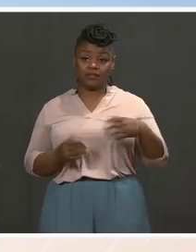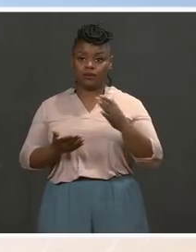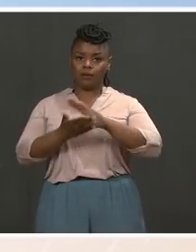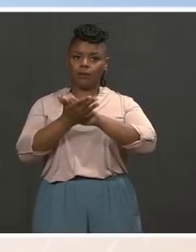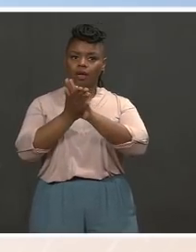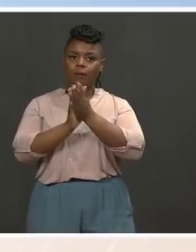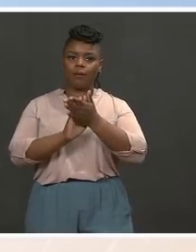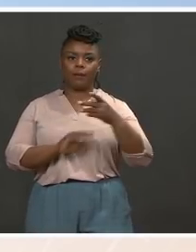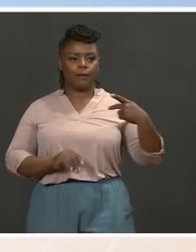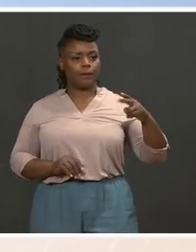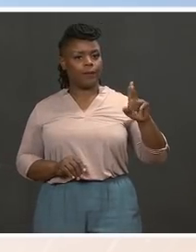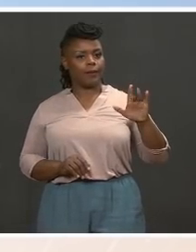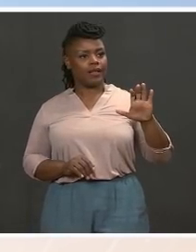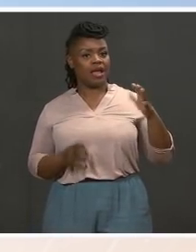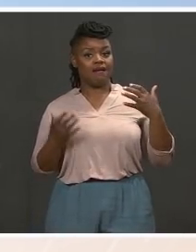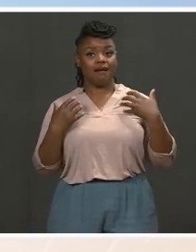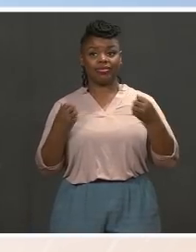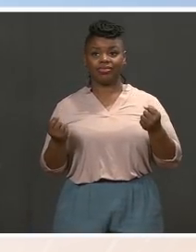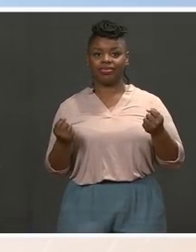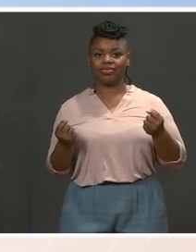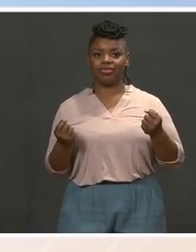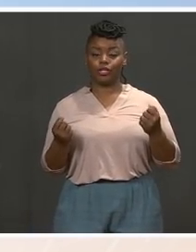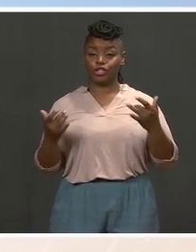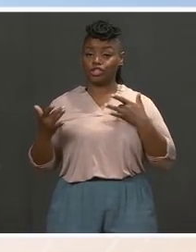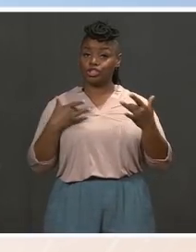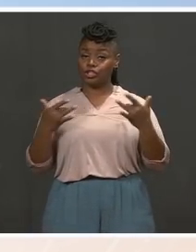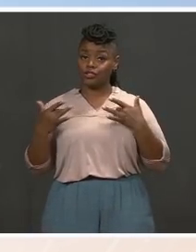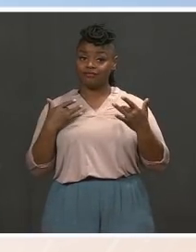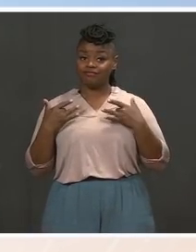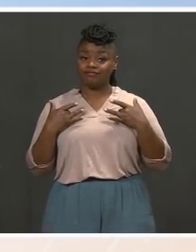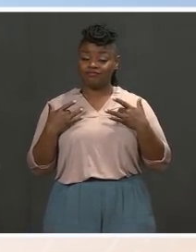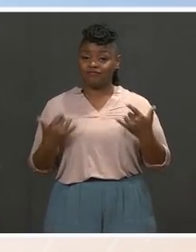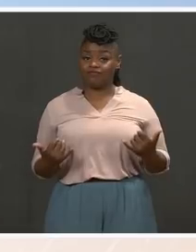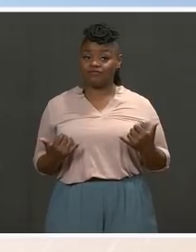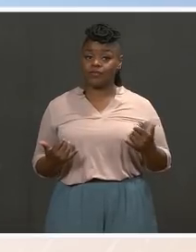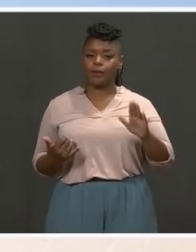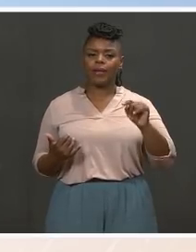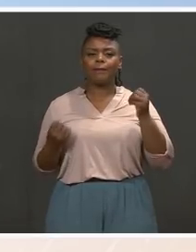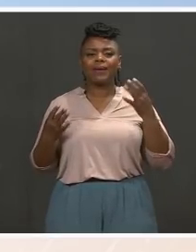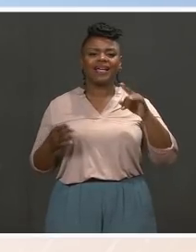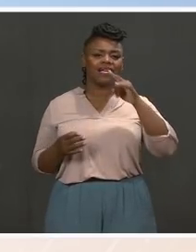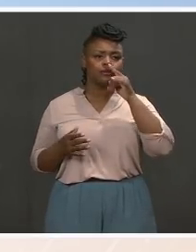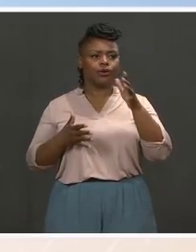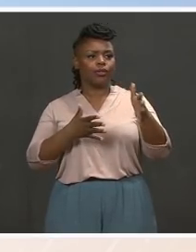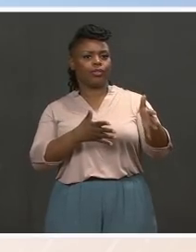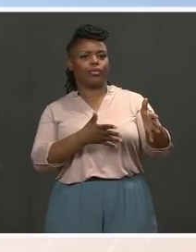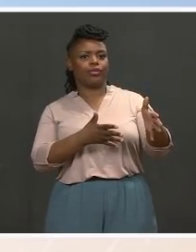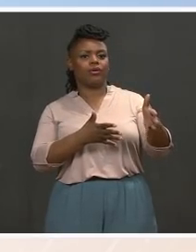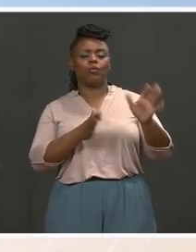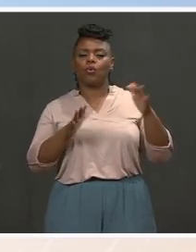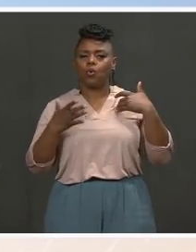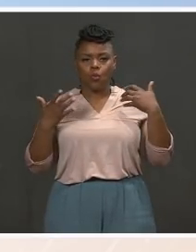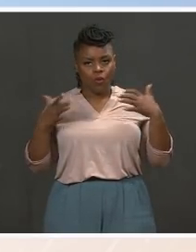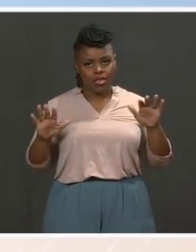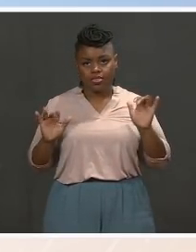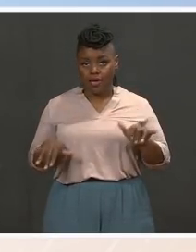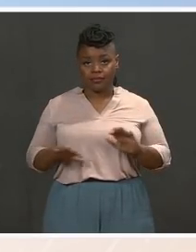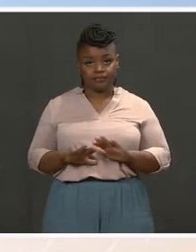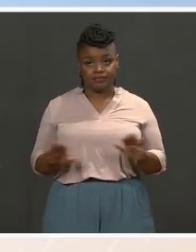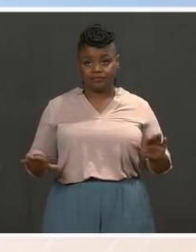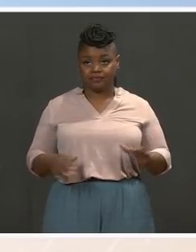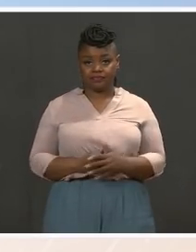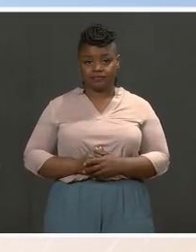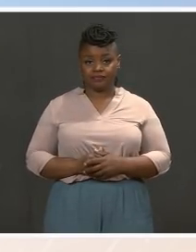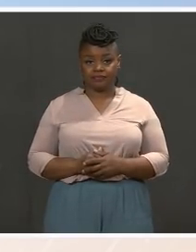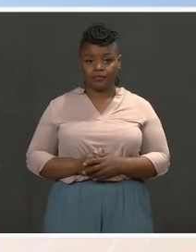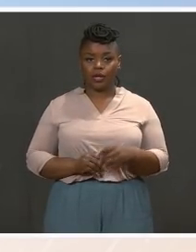of the number of kids who are moving through those facilities and the fact. show those? Why not show those to the American people? MS. will. And we are working with the border patrol